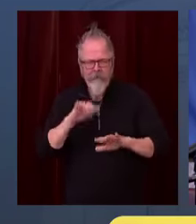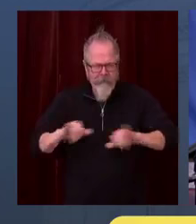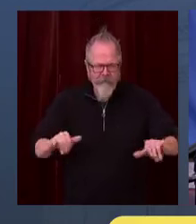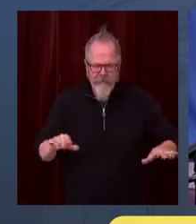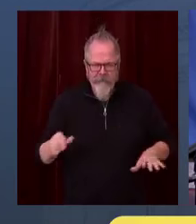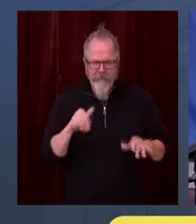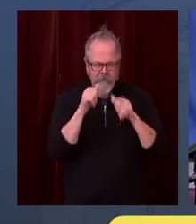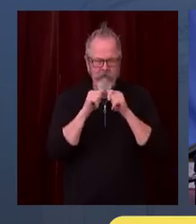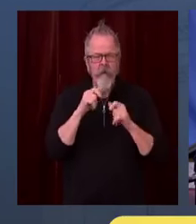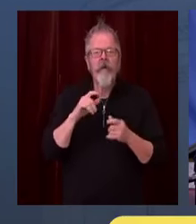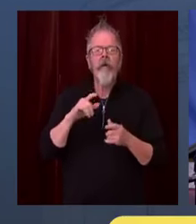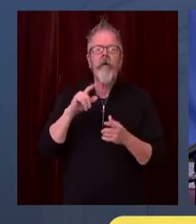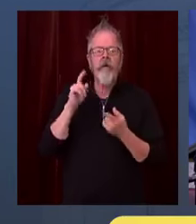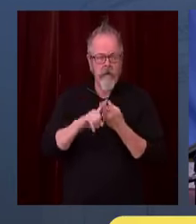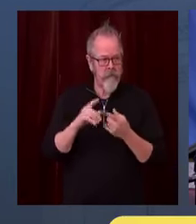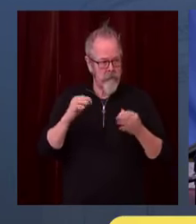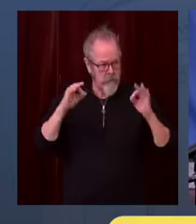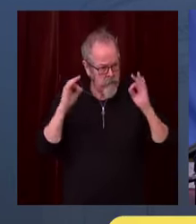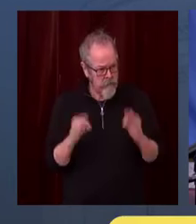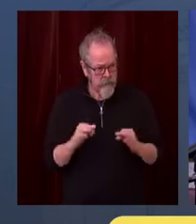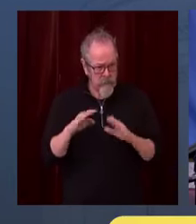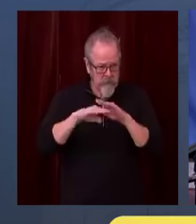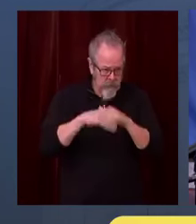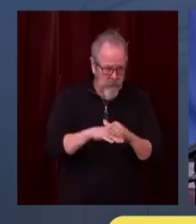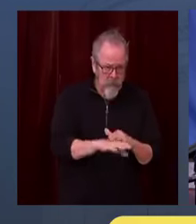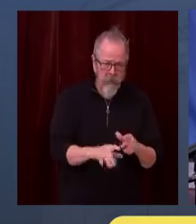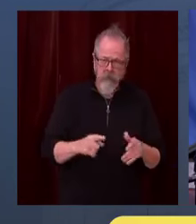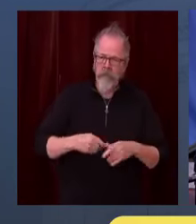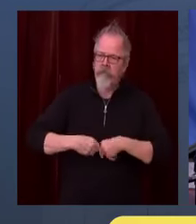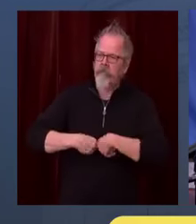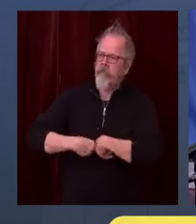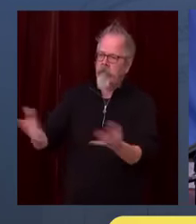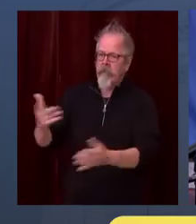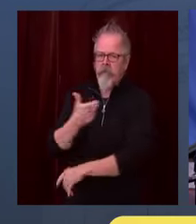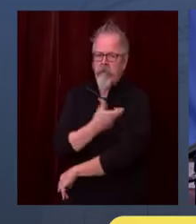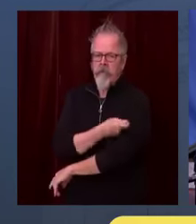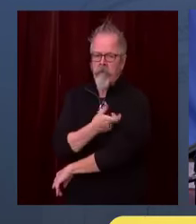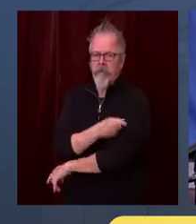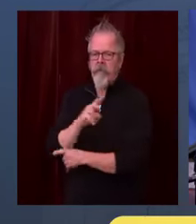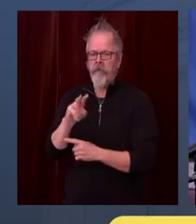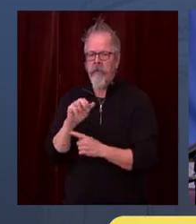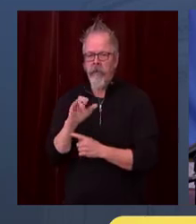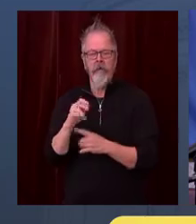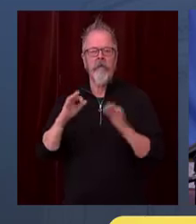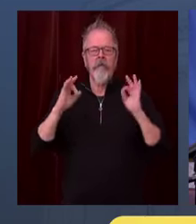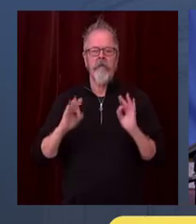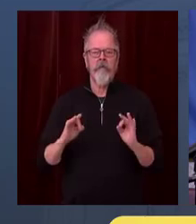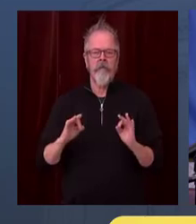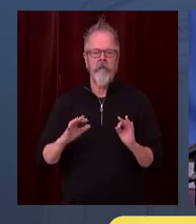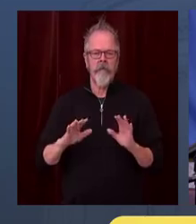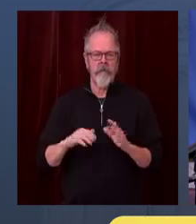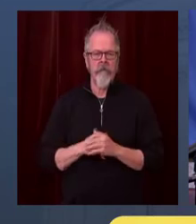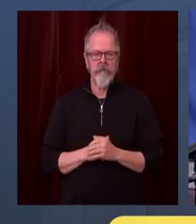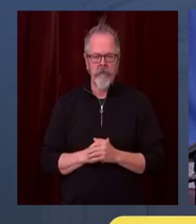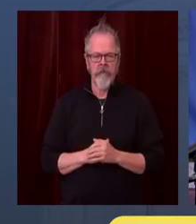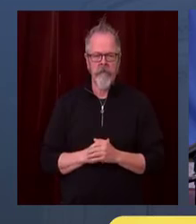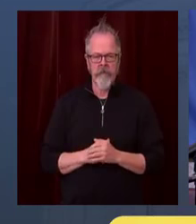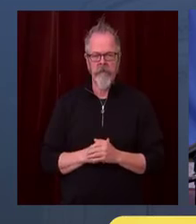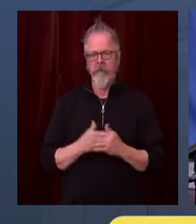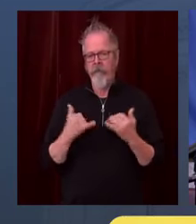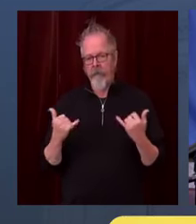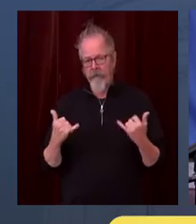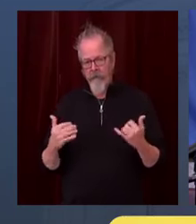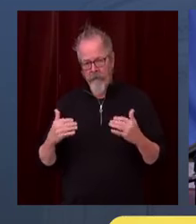Indoor social gatherings with people from outside your home are prohibited unless they quarantine for 14